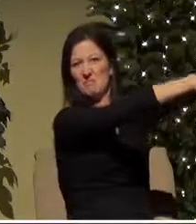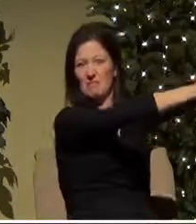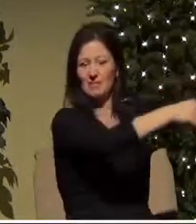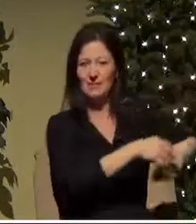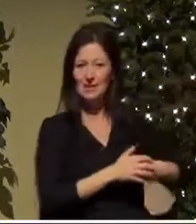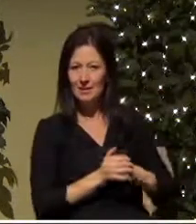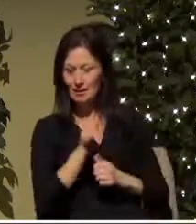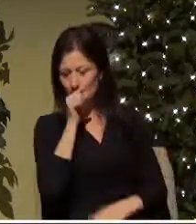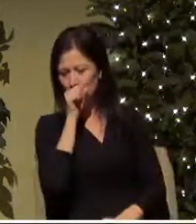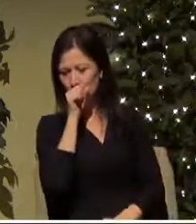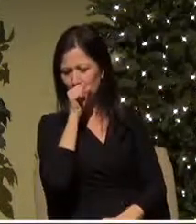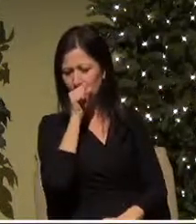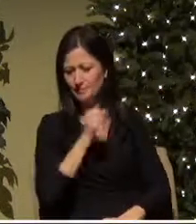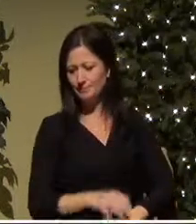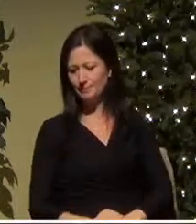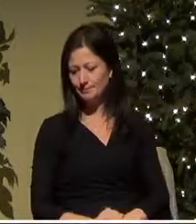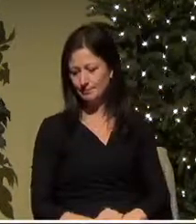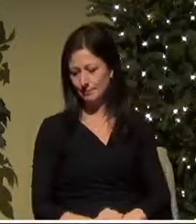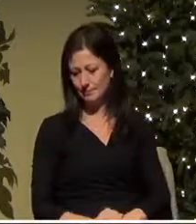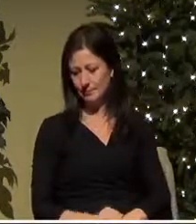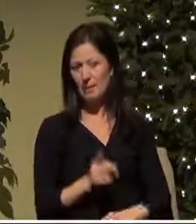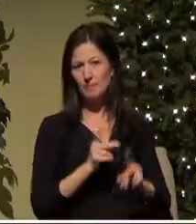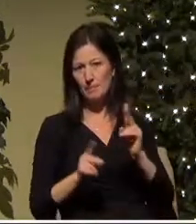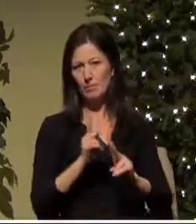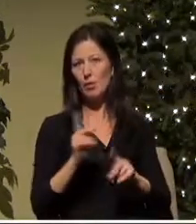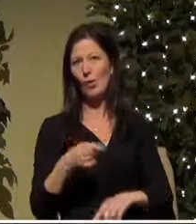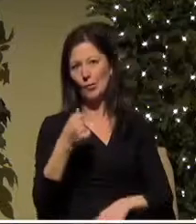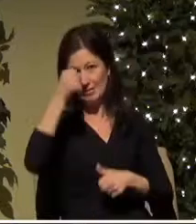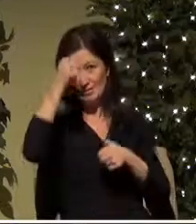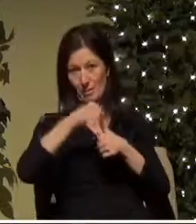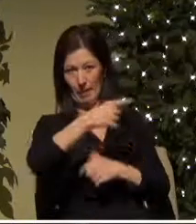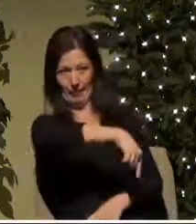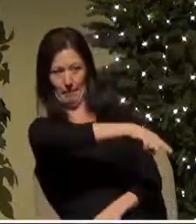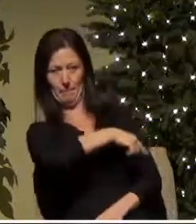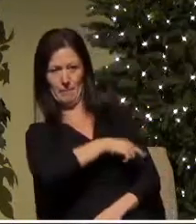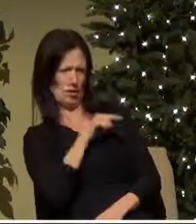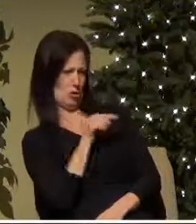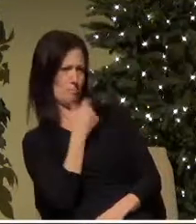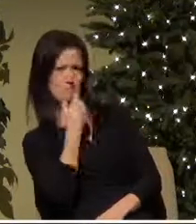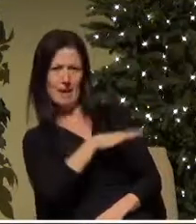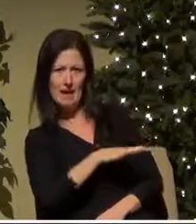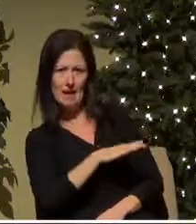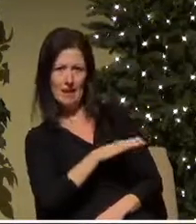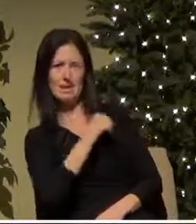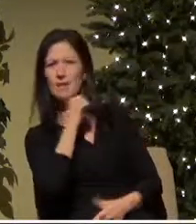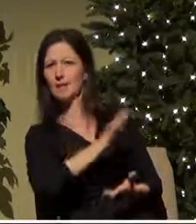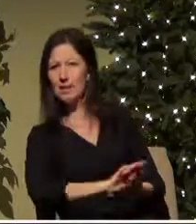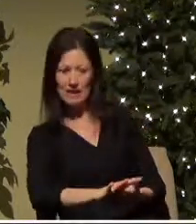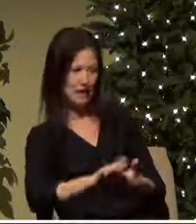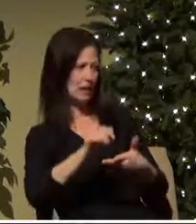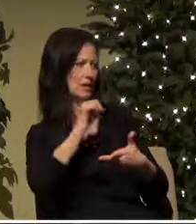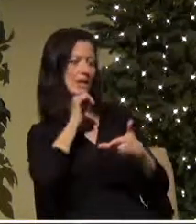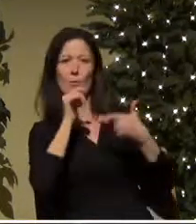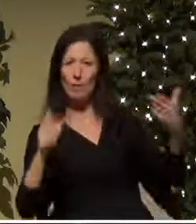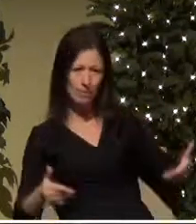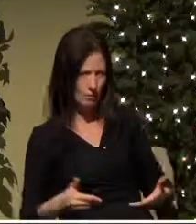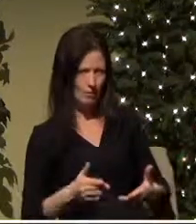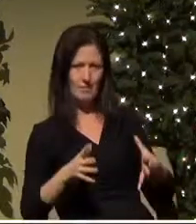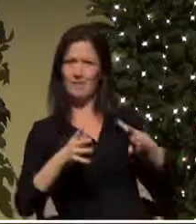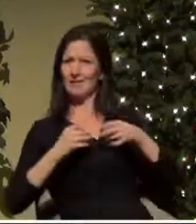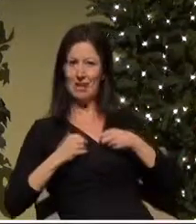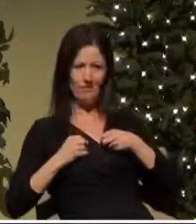them always of how bad and unclean they were they wouldn't have been welcomed they wouldn't have been accepted